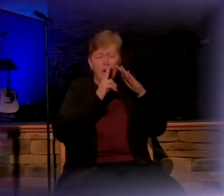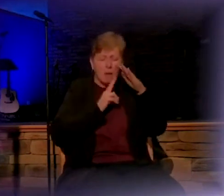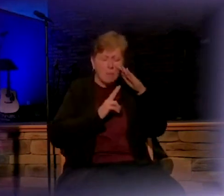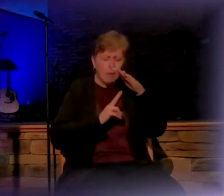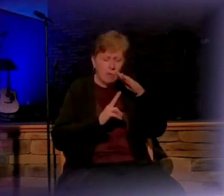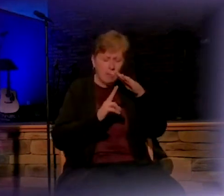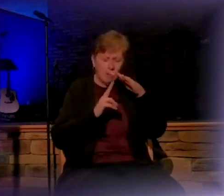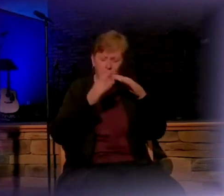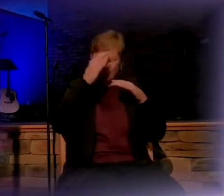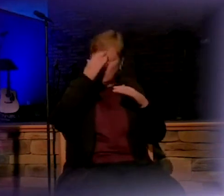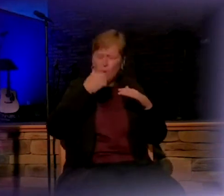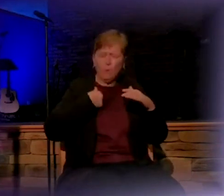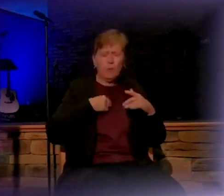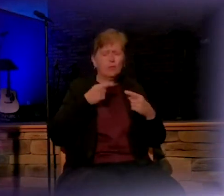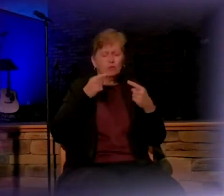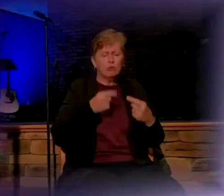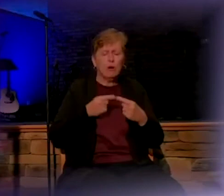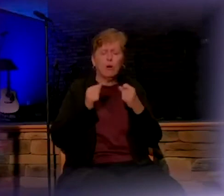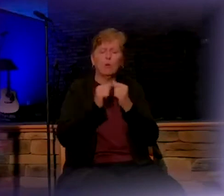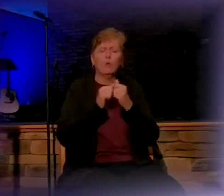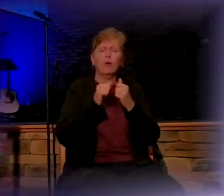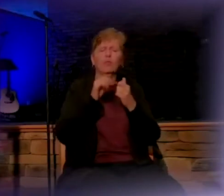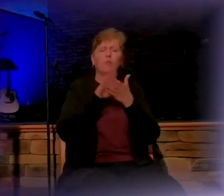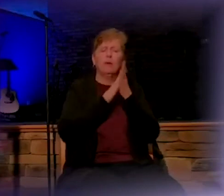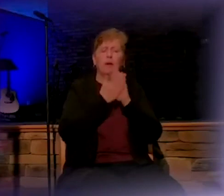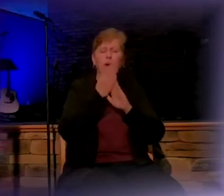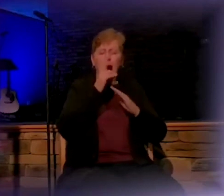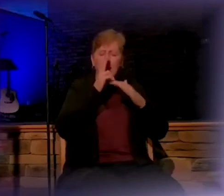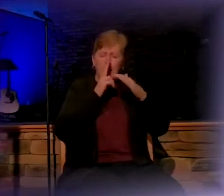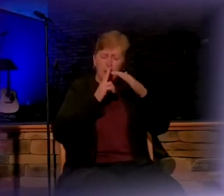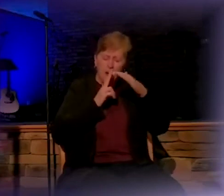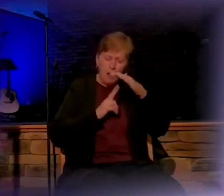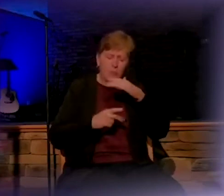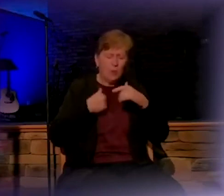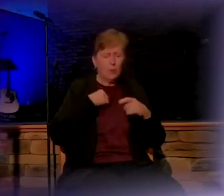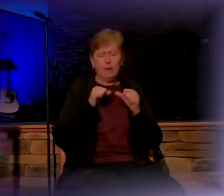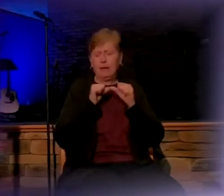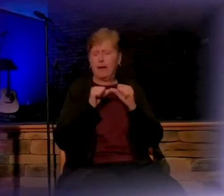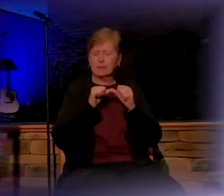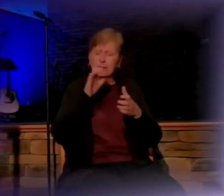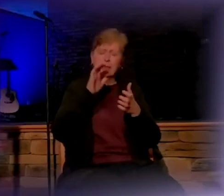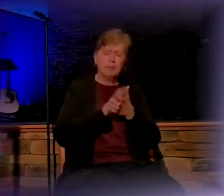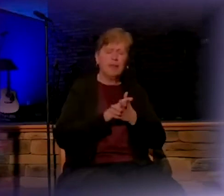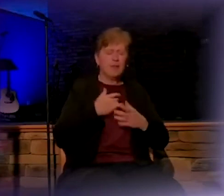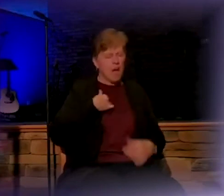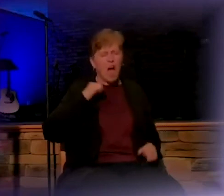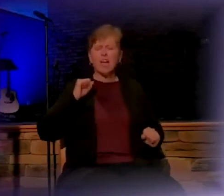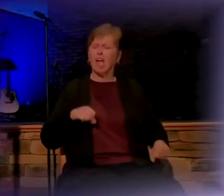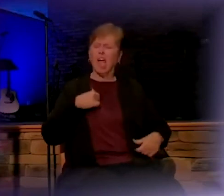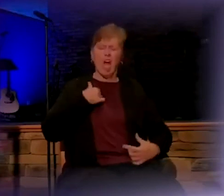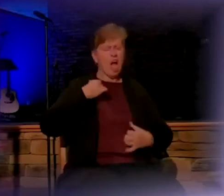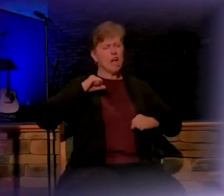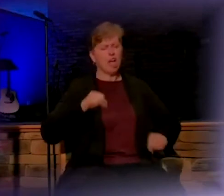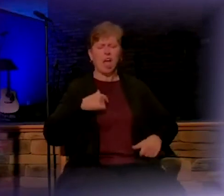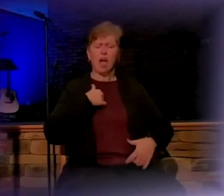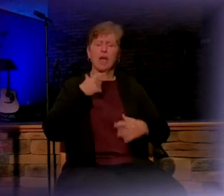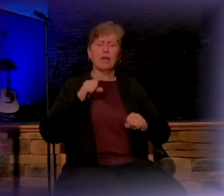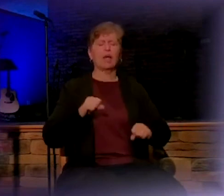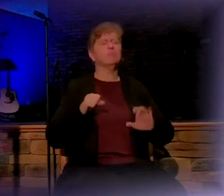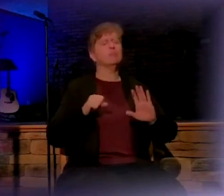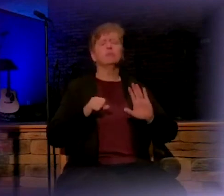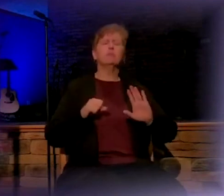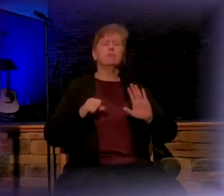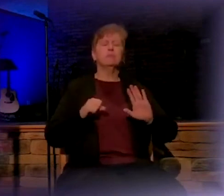know that we struggle with that because we want to do it. We constantly believe that we can. But, Lord, that we would just come to that